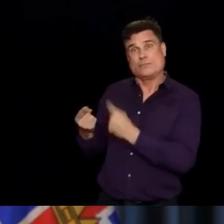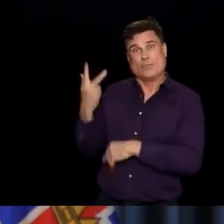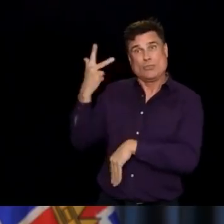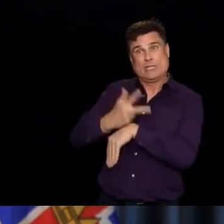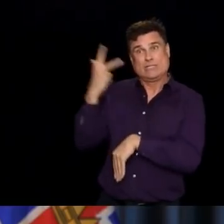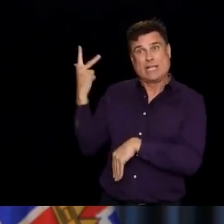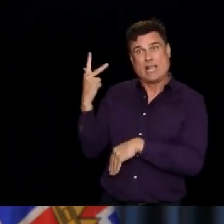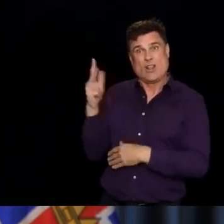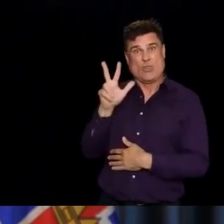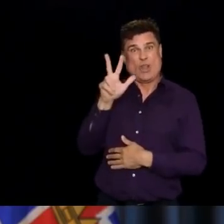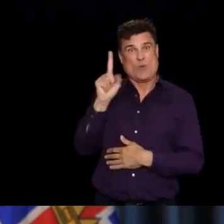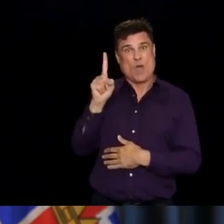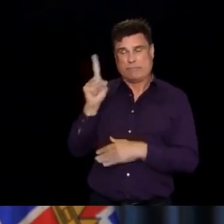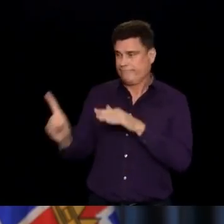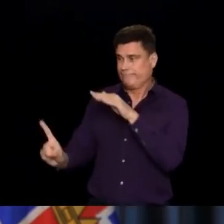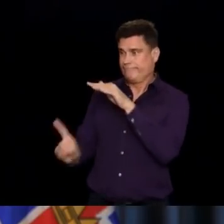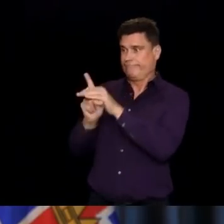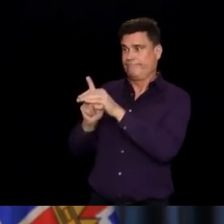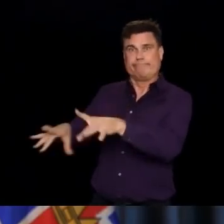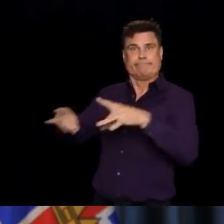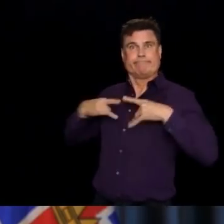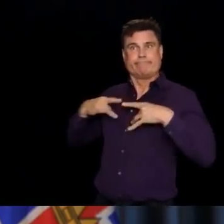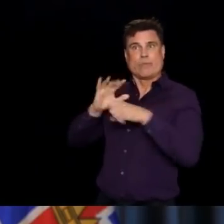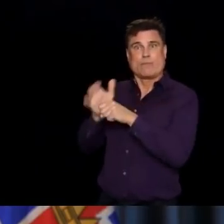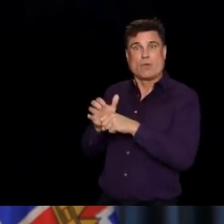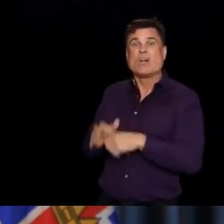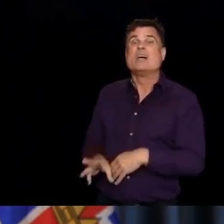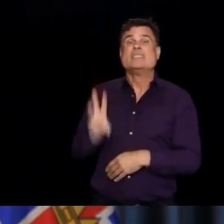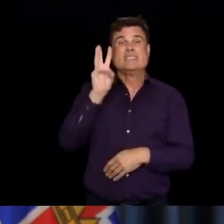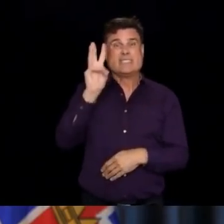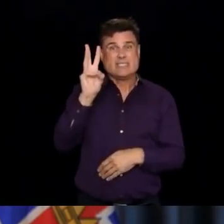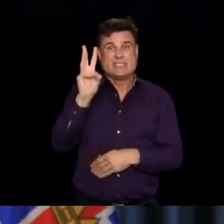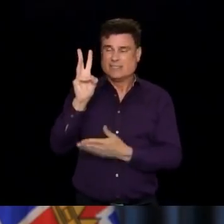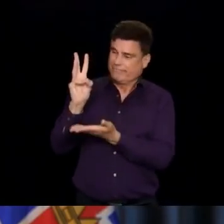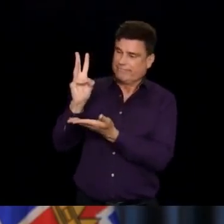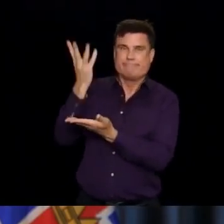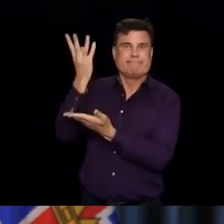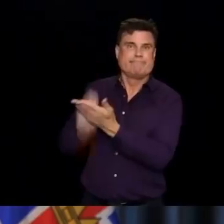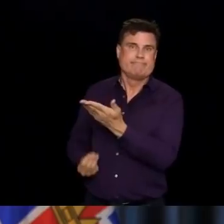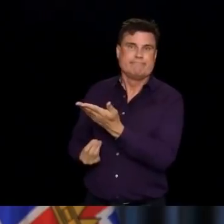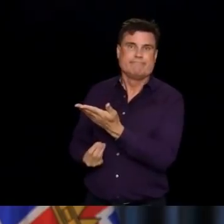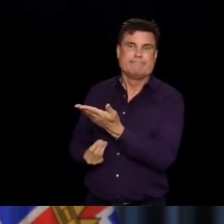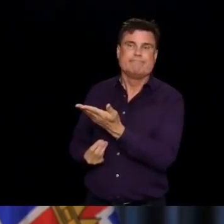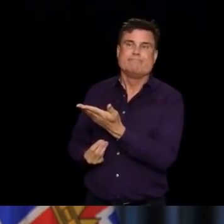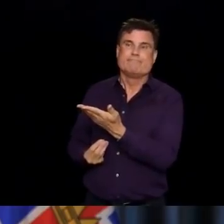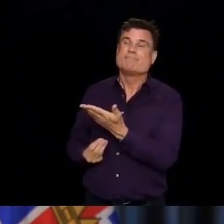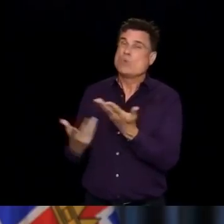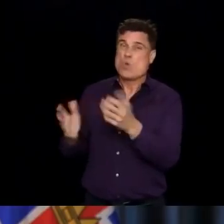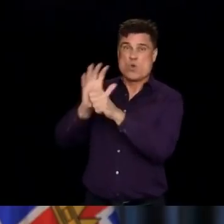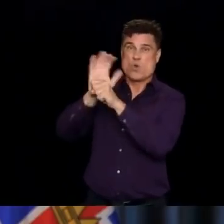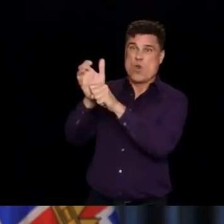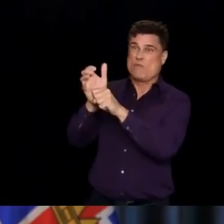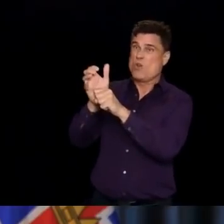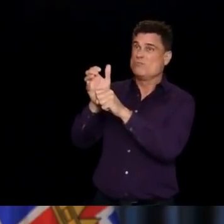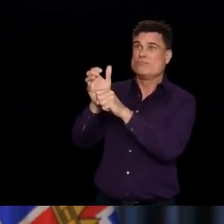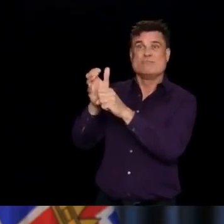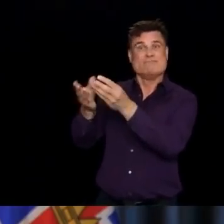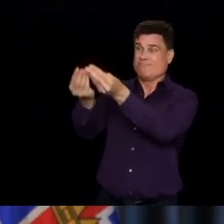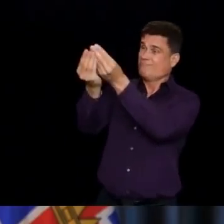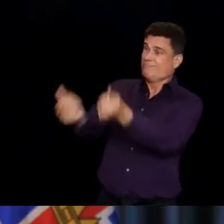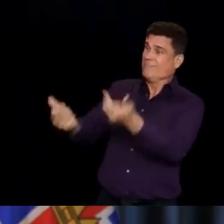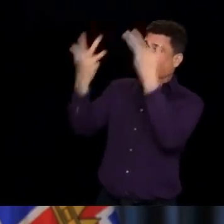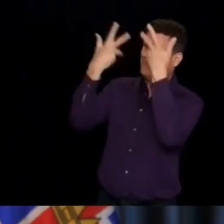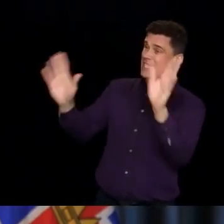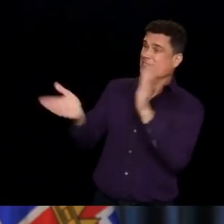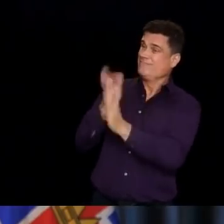us of how we are all linked in dealing with COVID-19. It's that linkage, that coming together, that work of everyone in the community